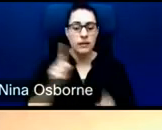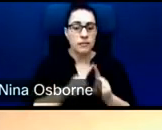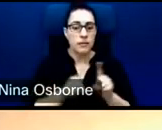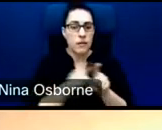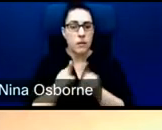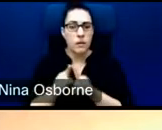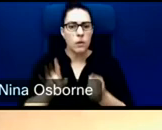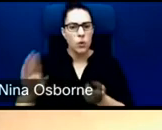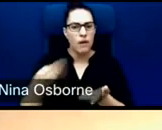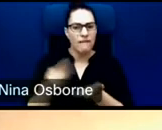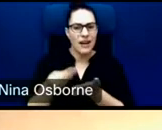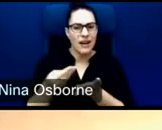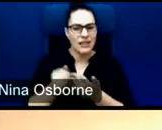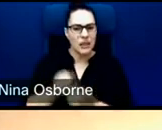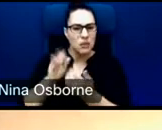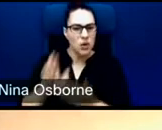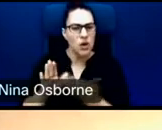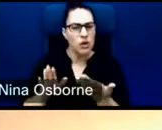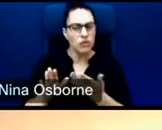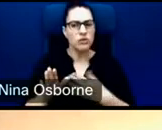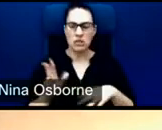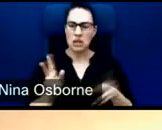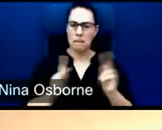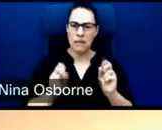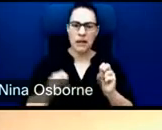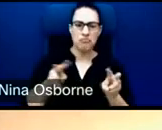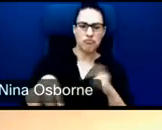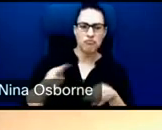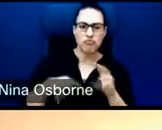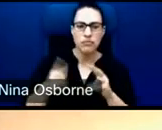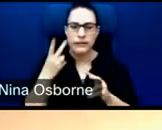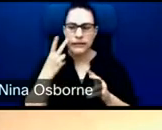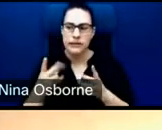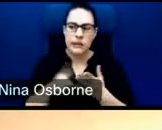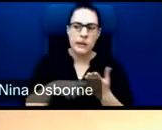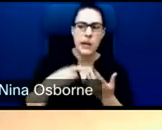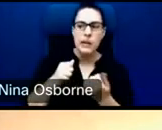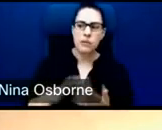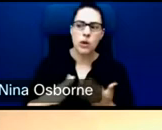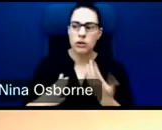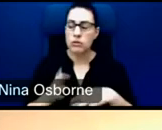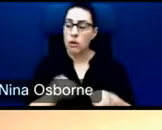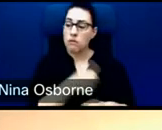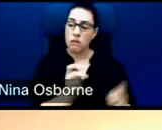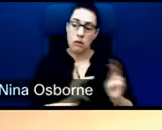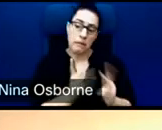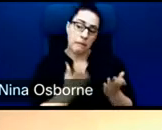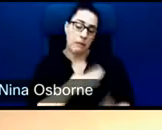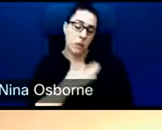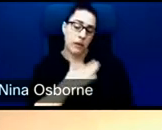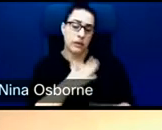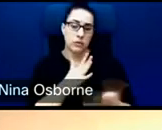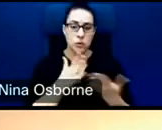that you use, because this may be something that others want to consider for the kind of work that they're doing as well. Let's see.